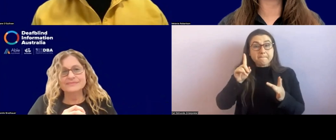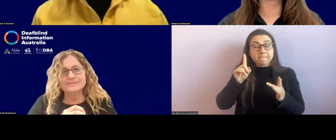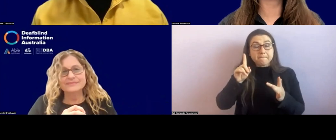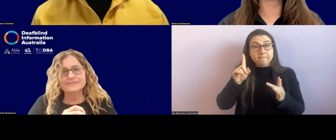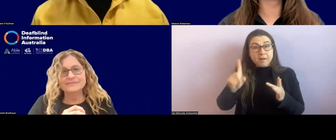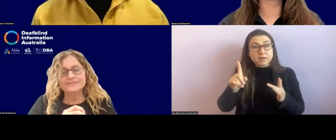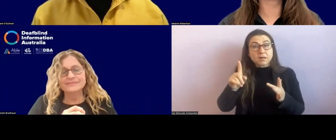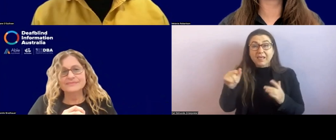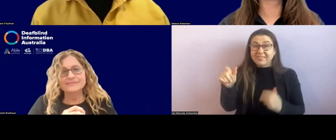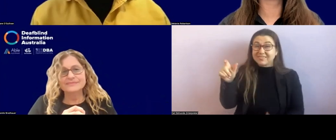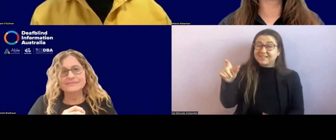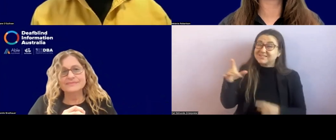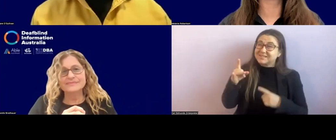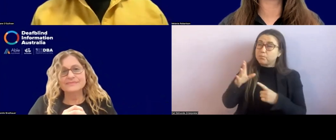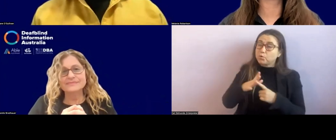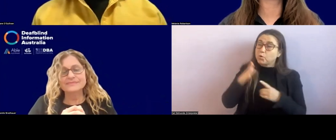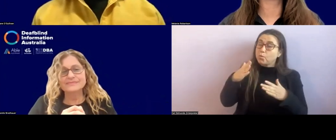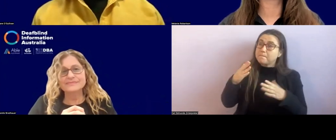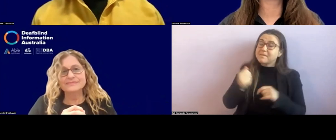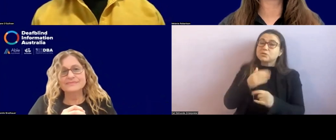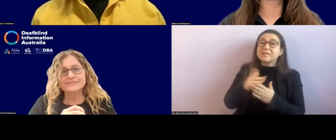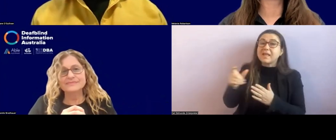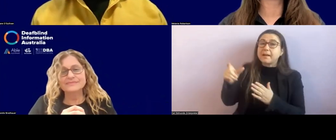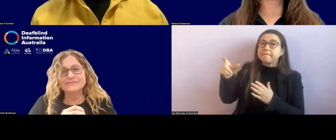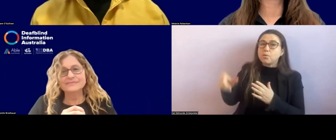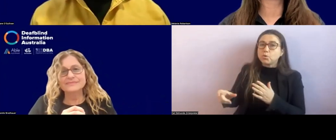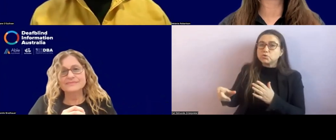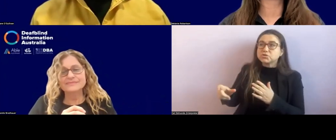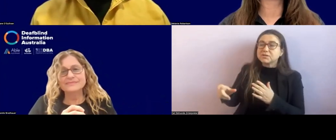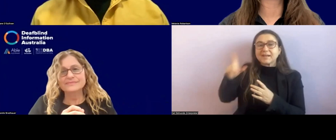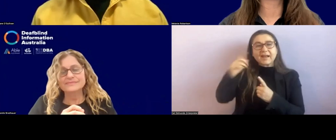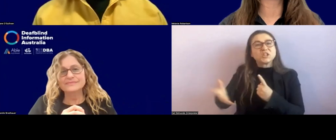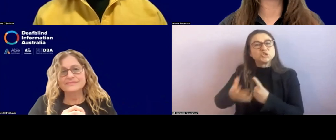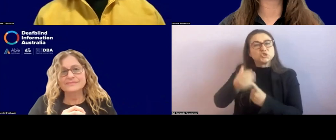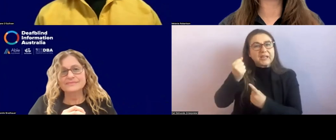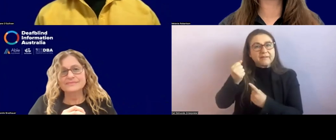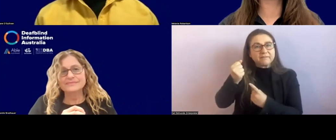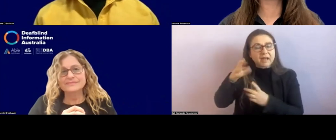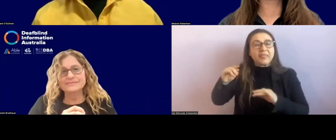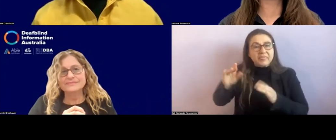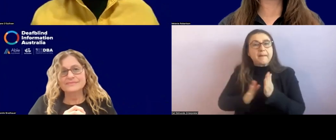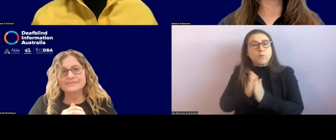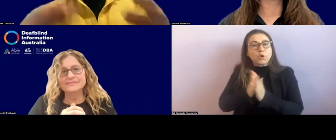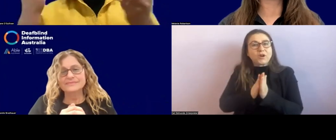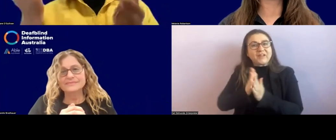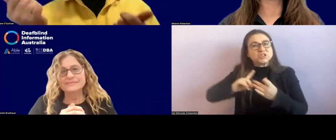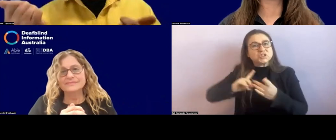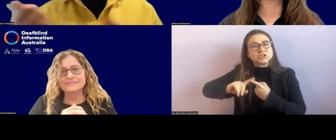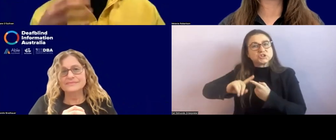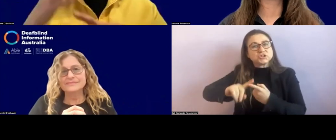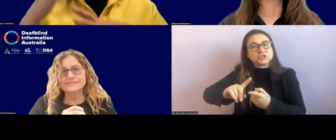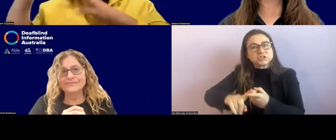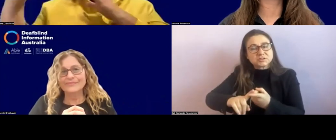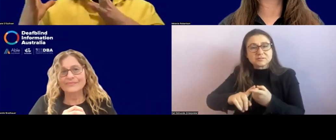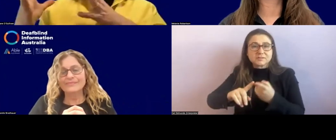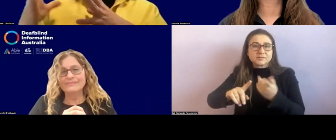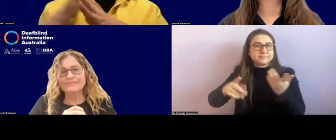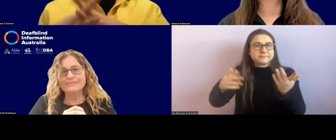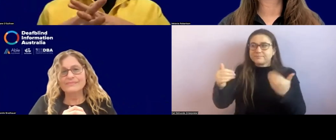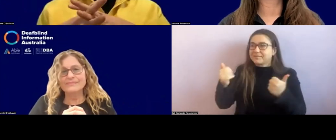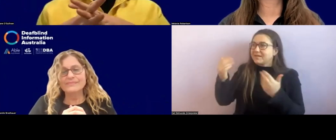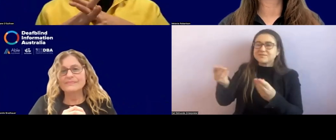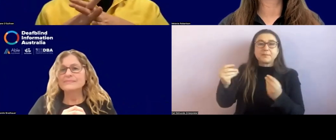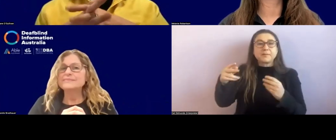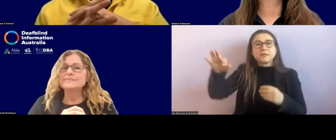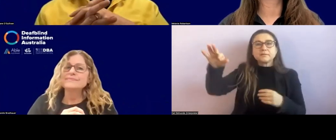that that client can attend to so that there is that motivation to explore more. So, um, whether that be the, the shiny thing or the, um,